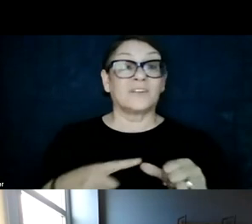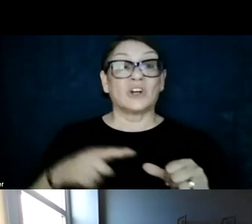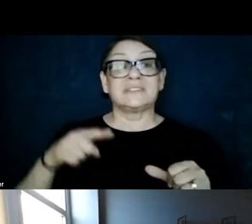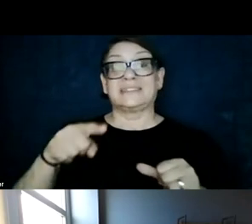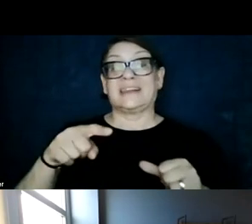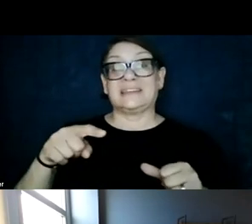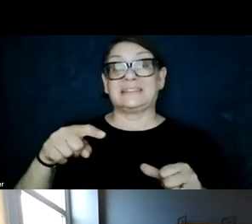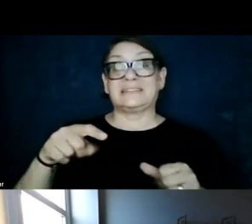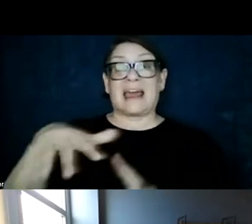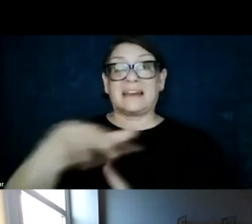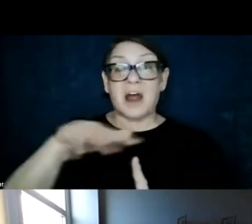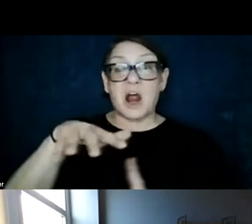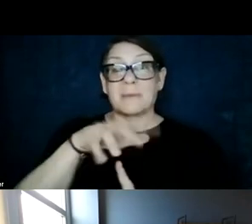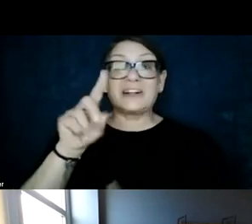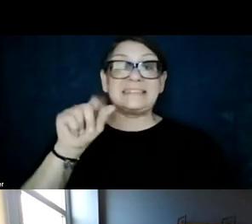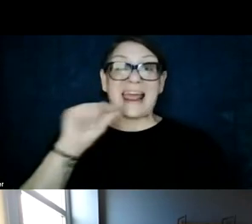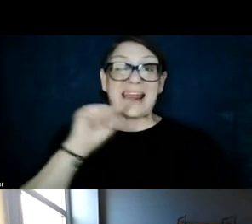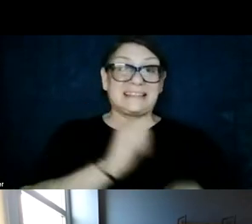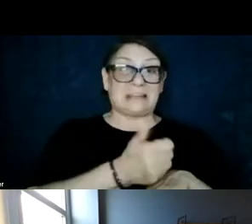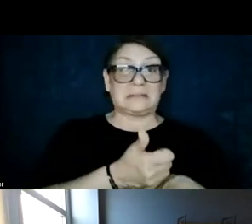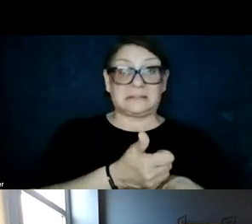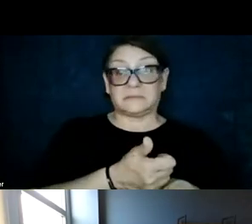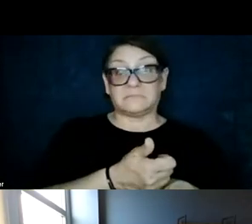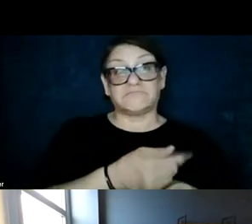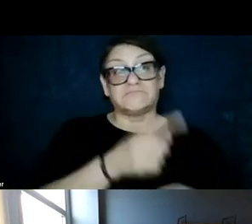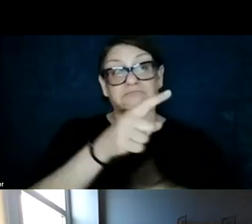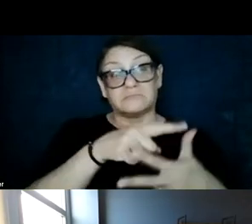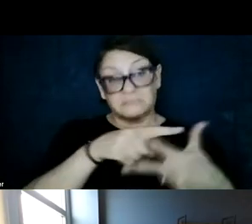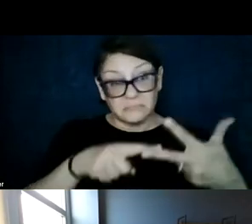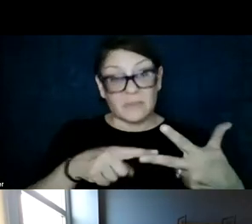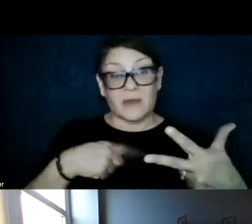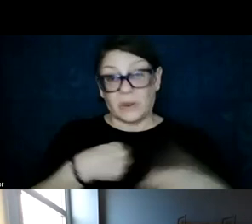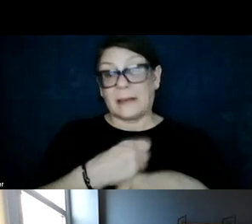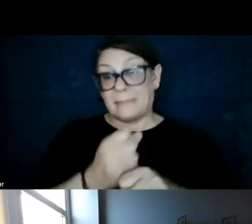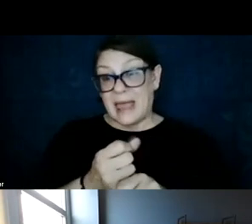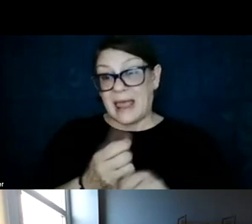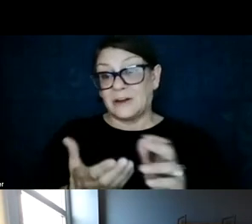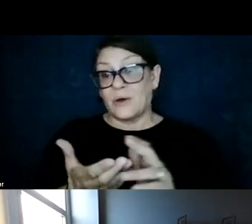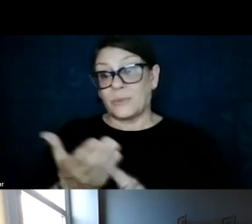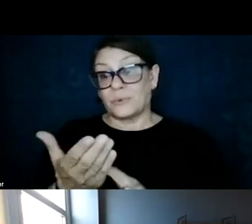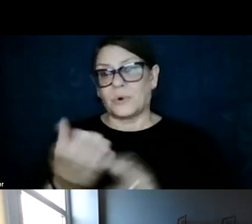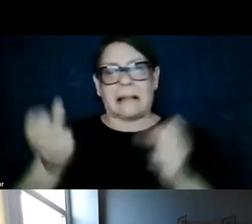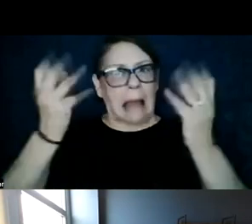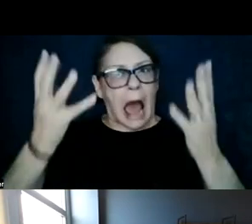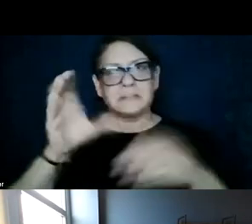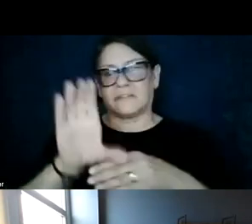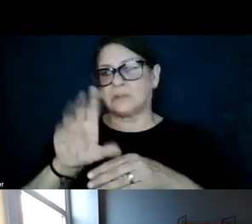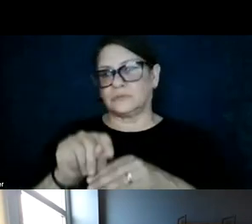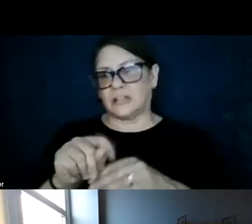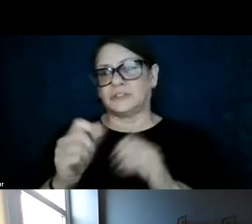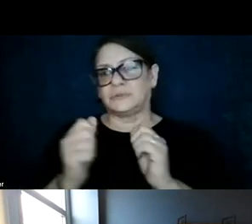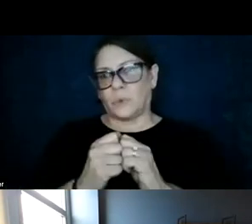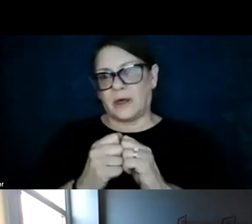data sets that we generated through lots of consultations with